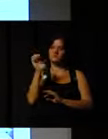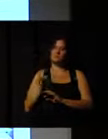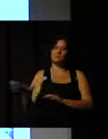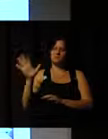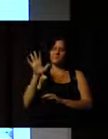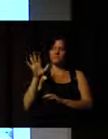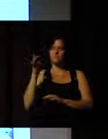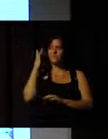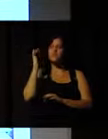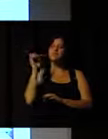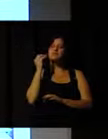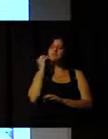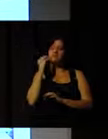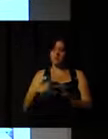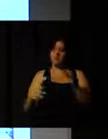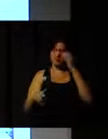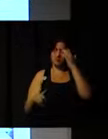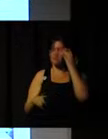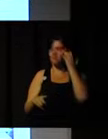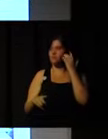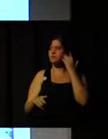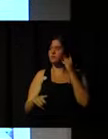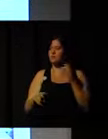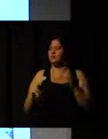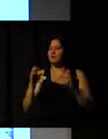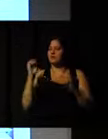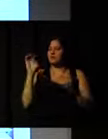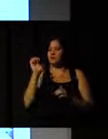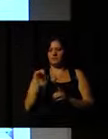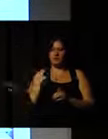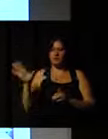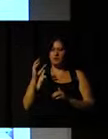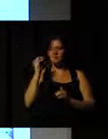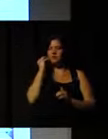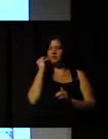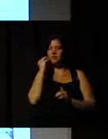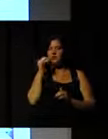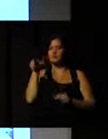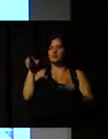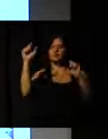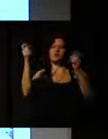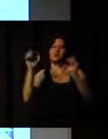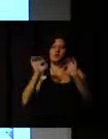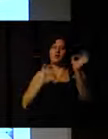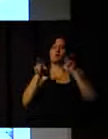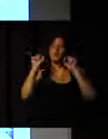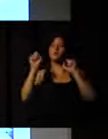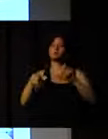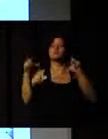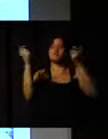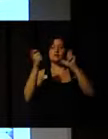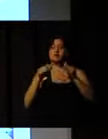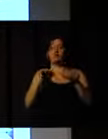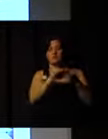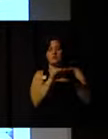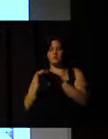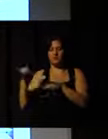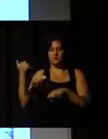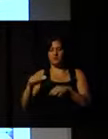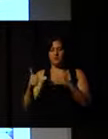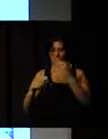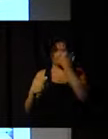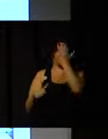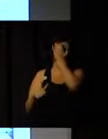But, for instance, the European Union is trying to define what is called the European Qualification Framework by using different tools.